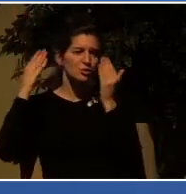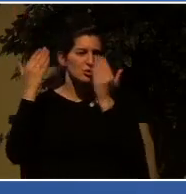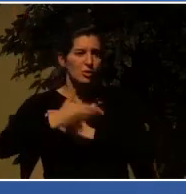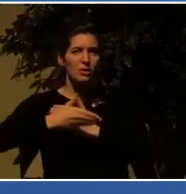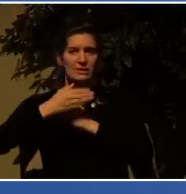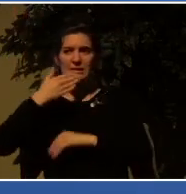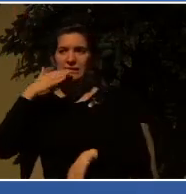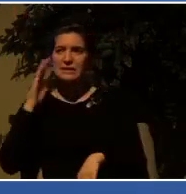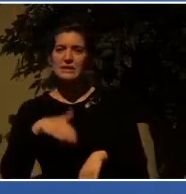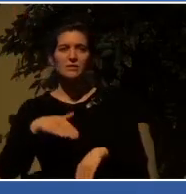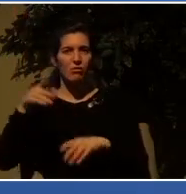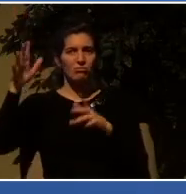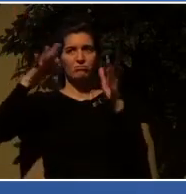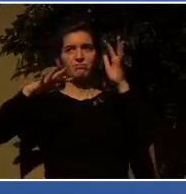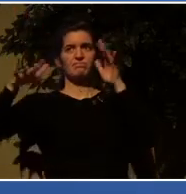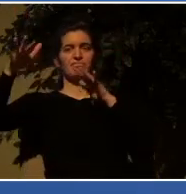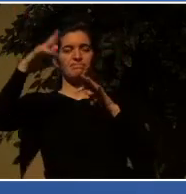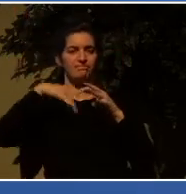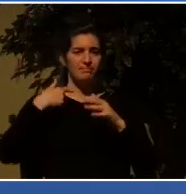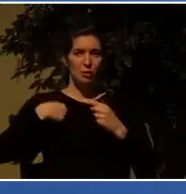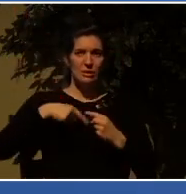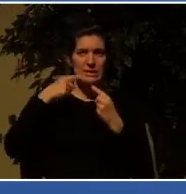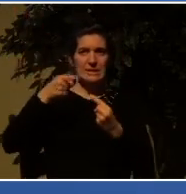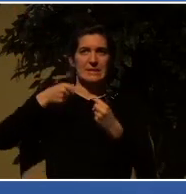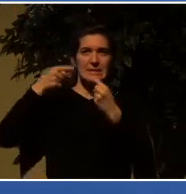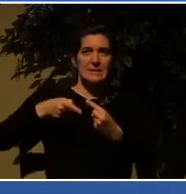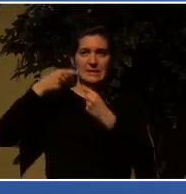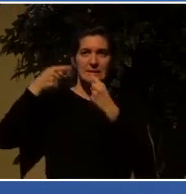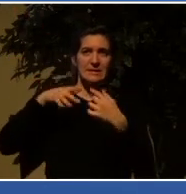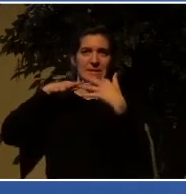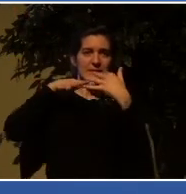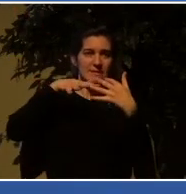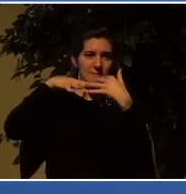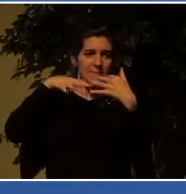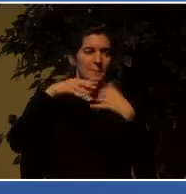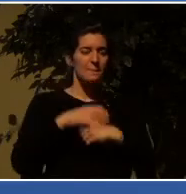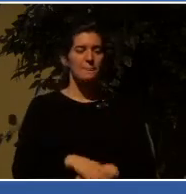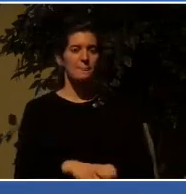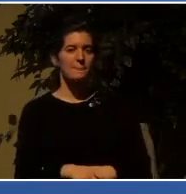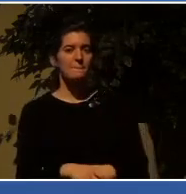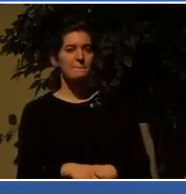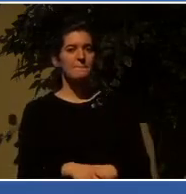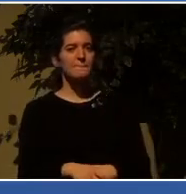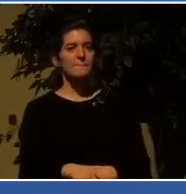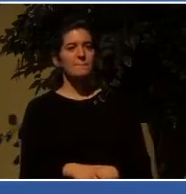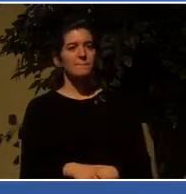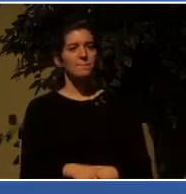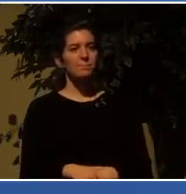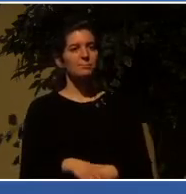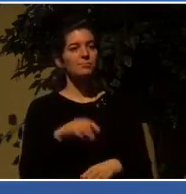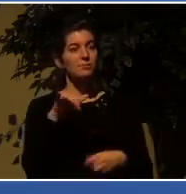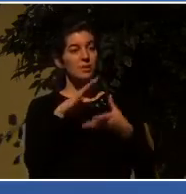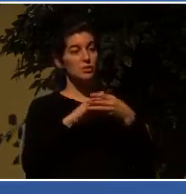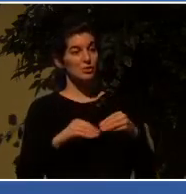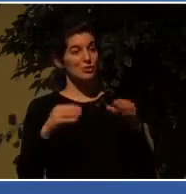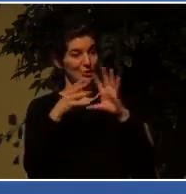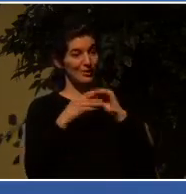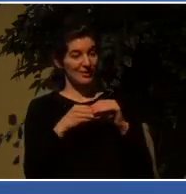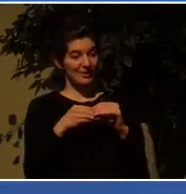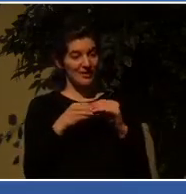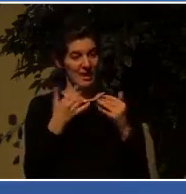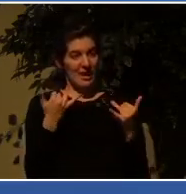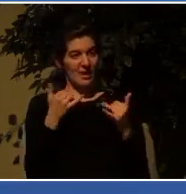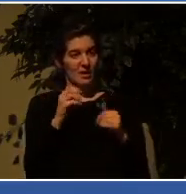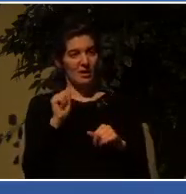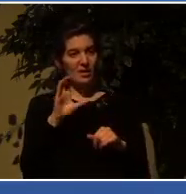evil in the heavenly realms. And in this story before us, the immediate cause